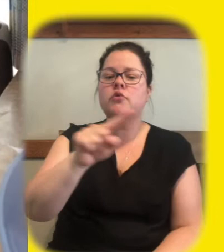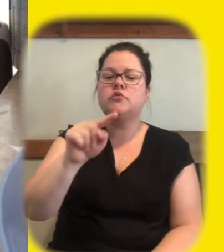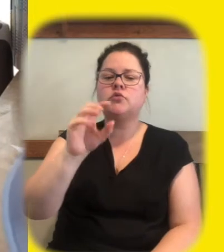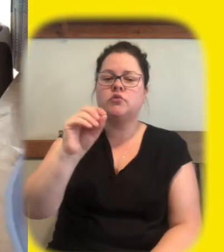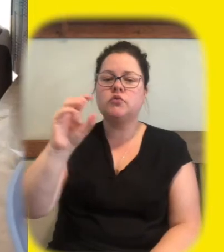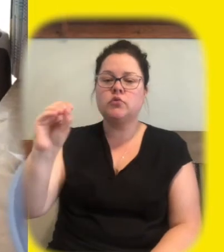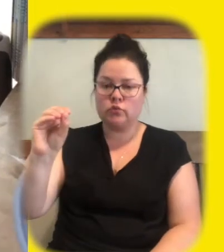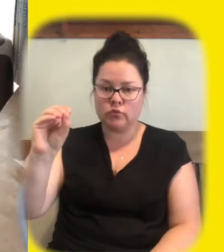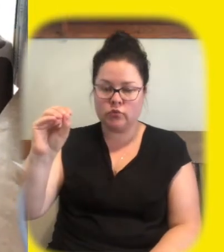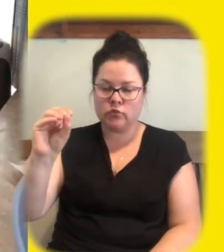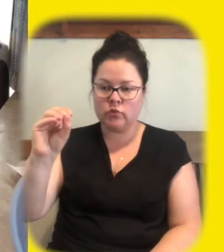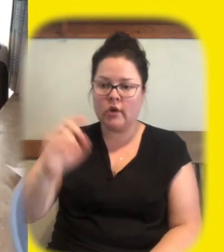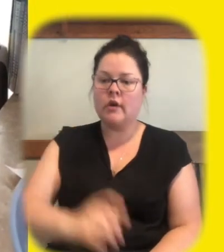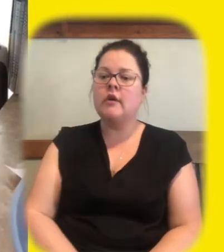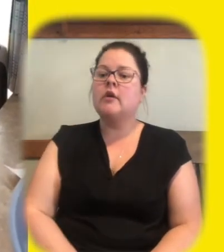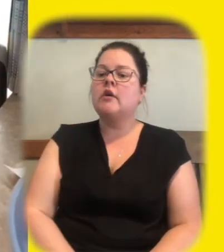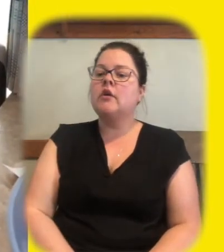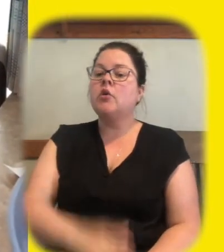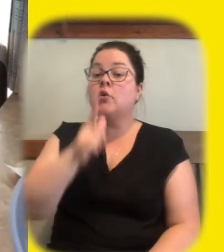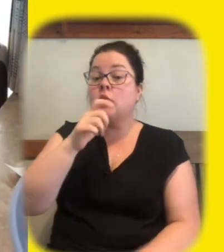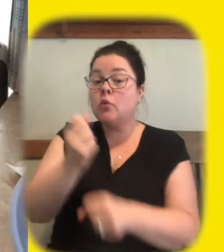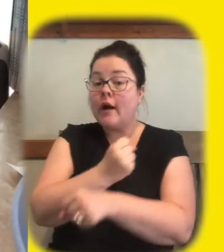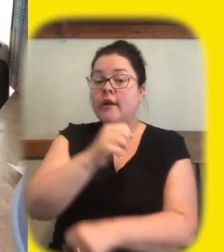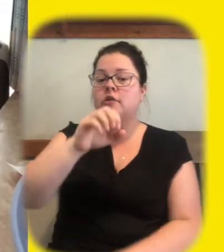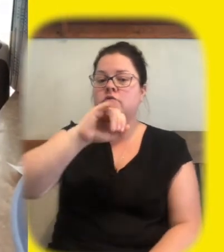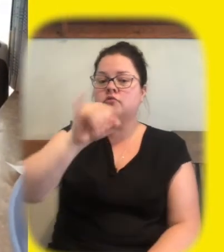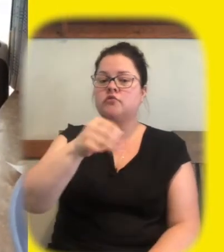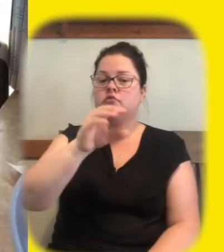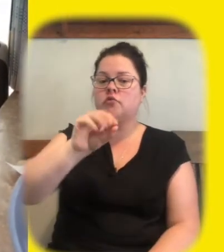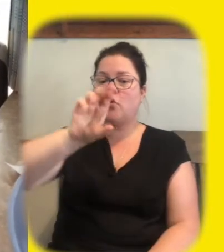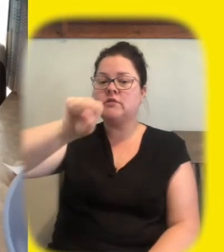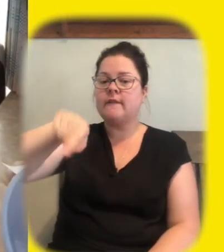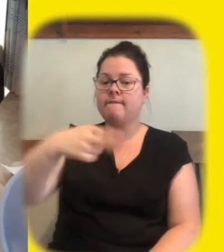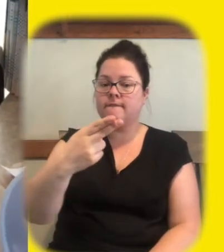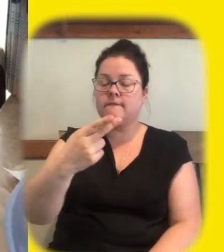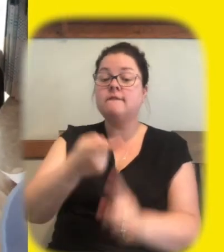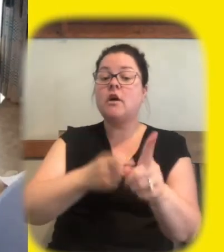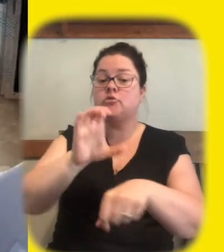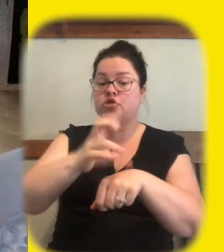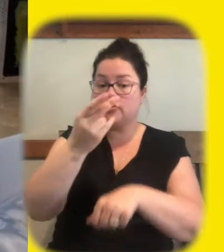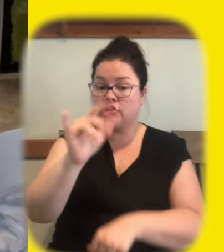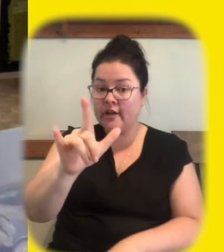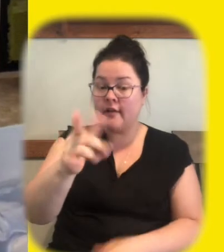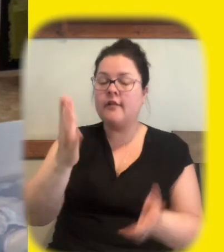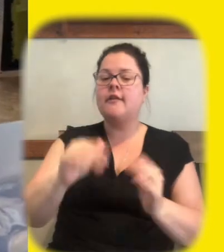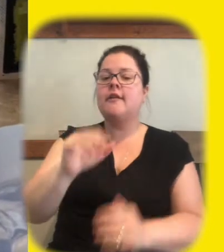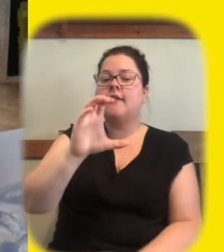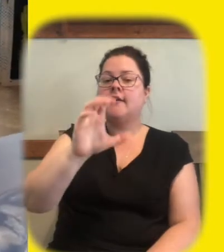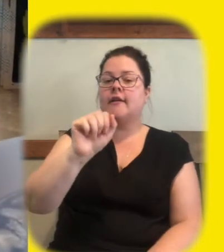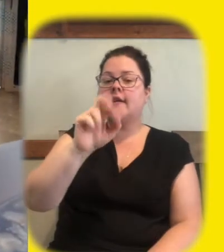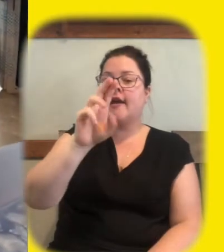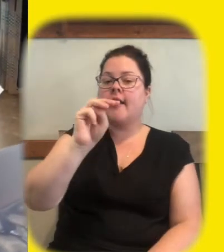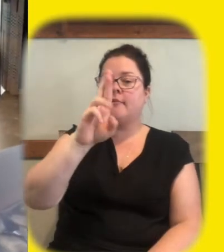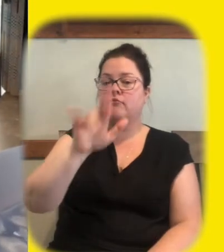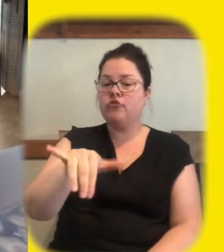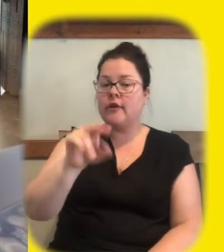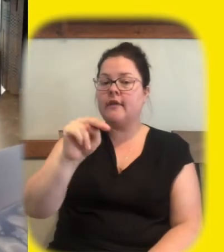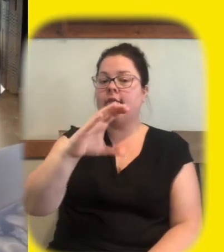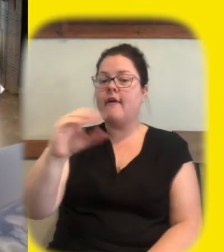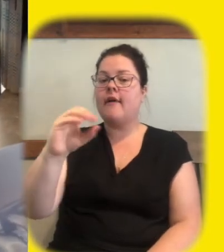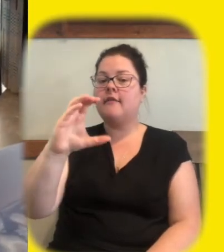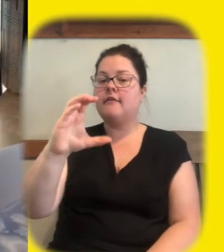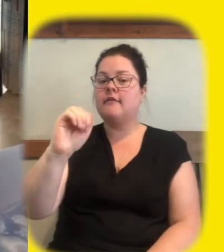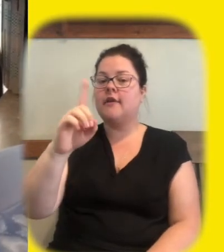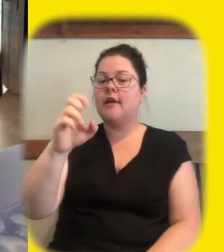parkazoo and there's joseph from churchill cameron and caden from swan river